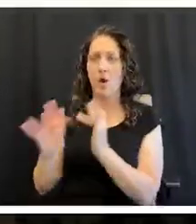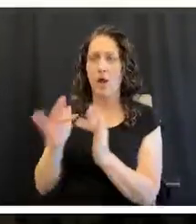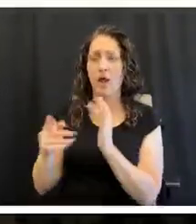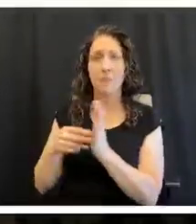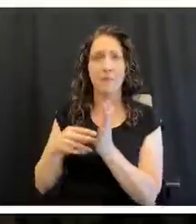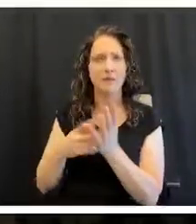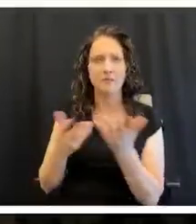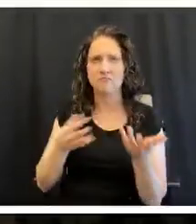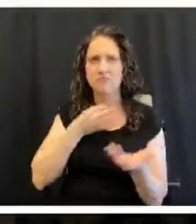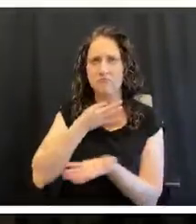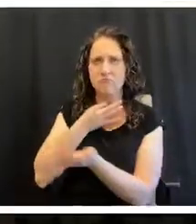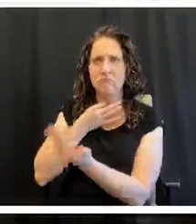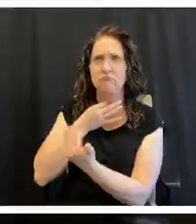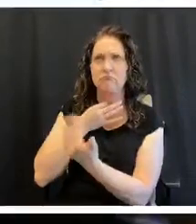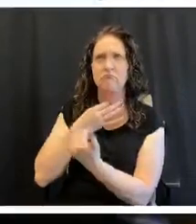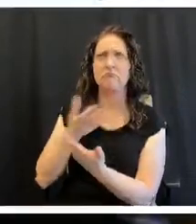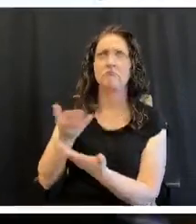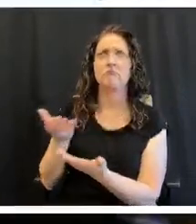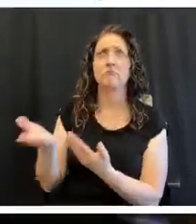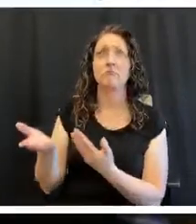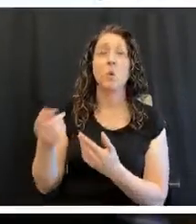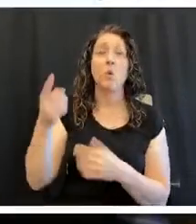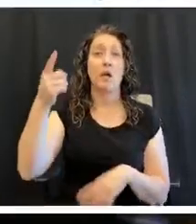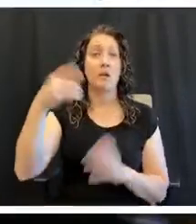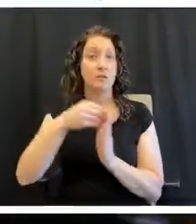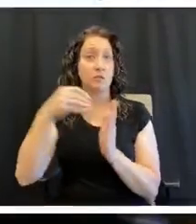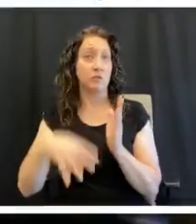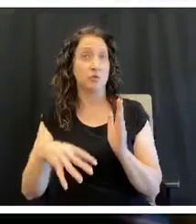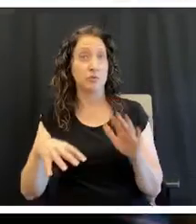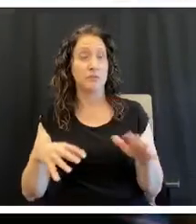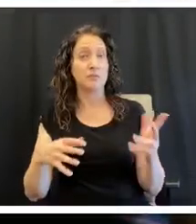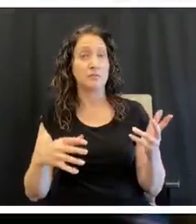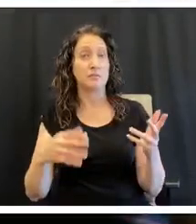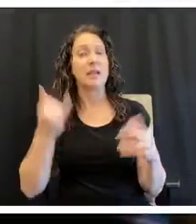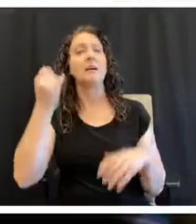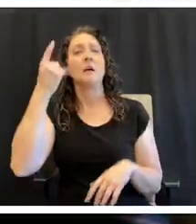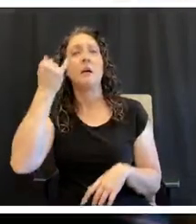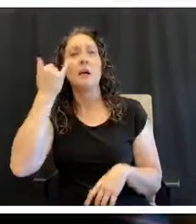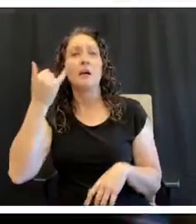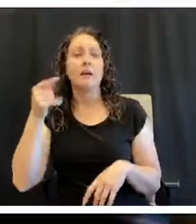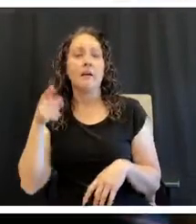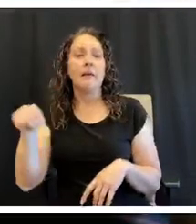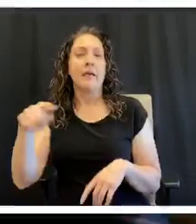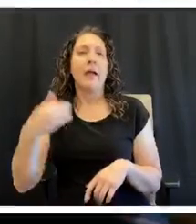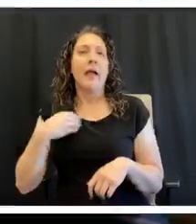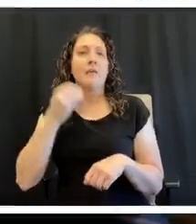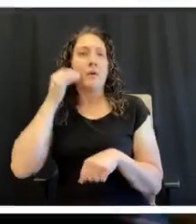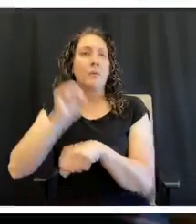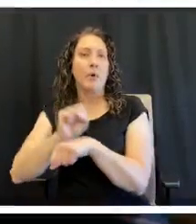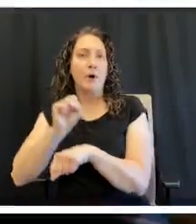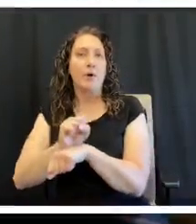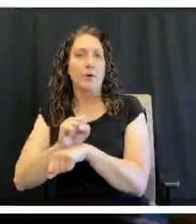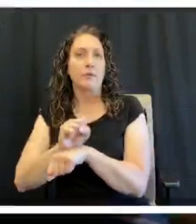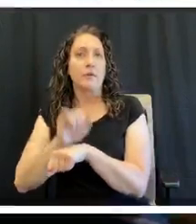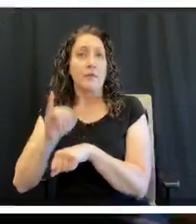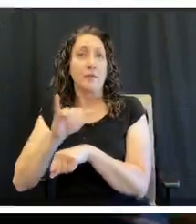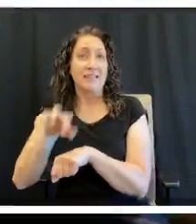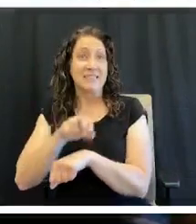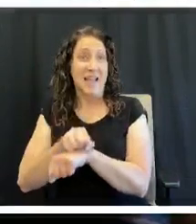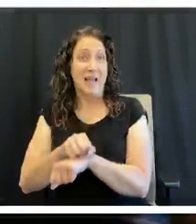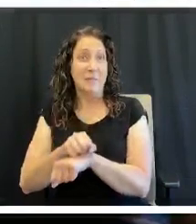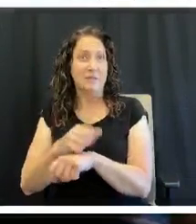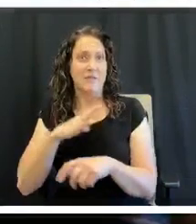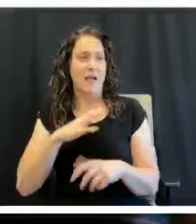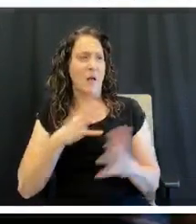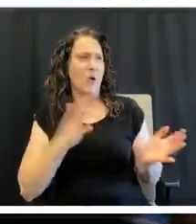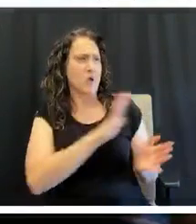how's that going chef? Well, the students are taking and they're having assignments and I had to build the assignments around what they